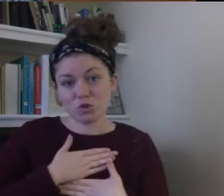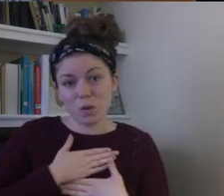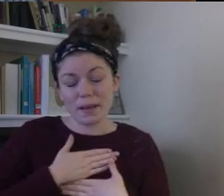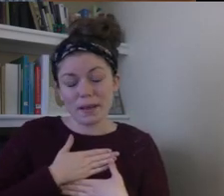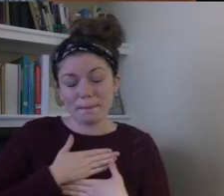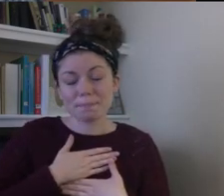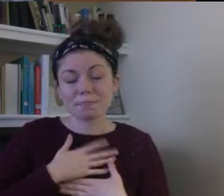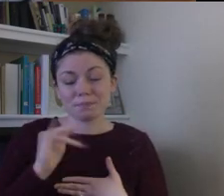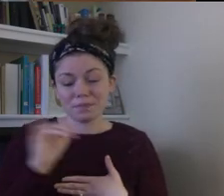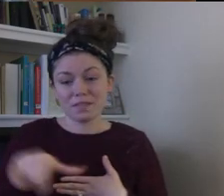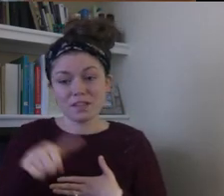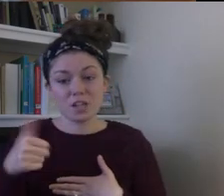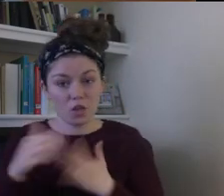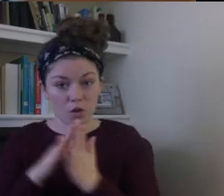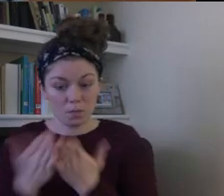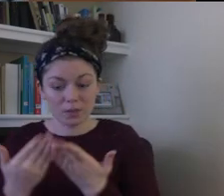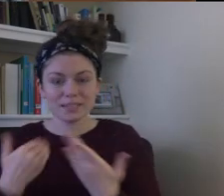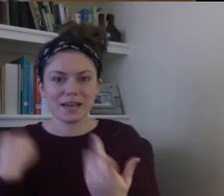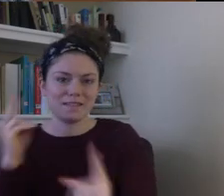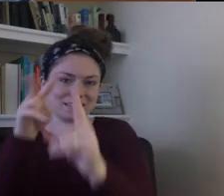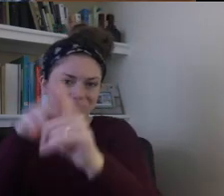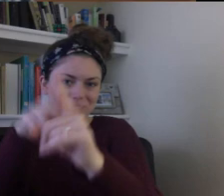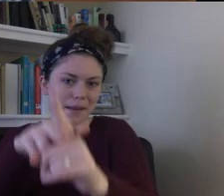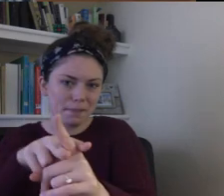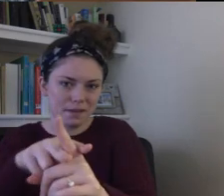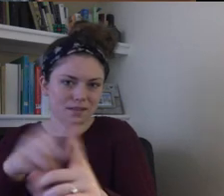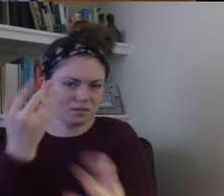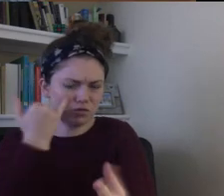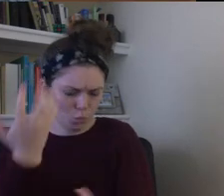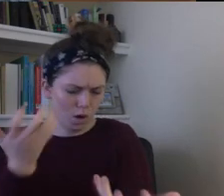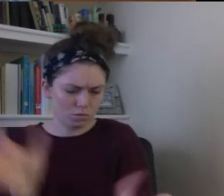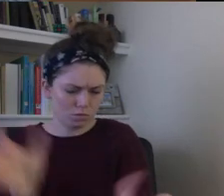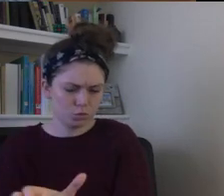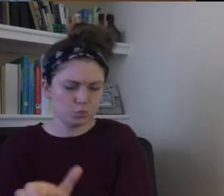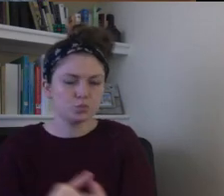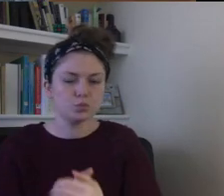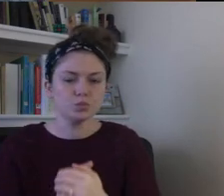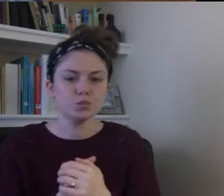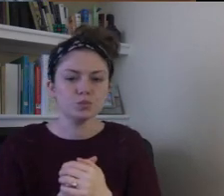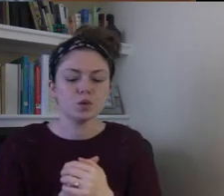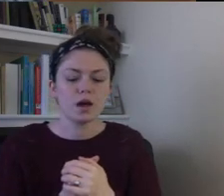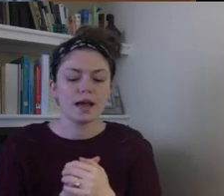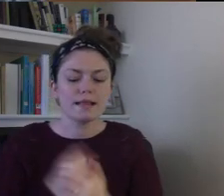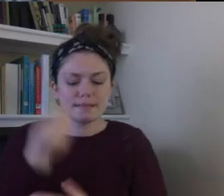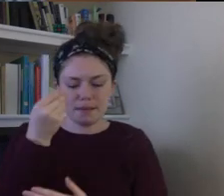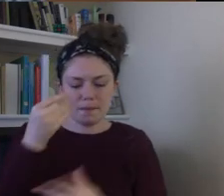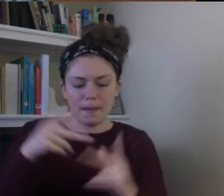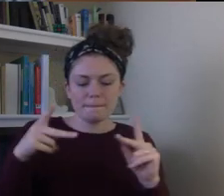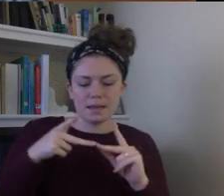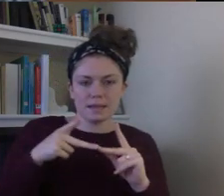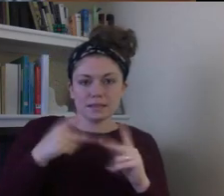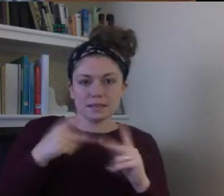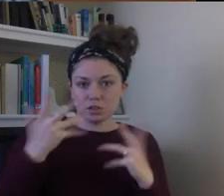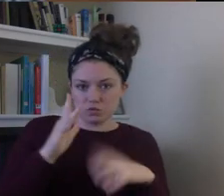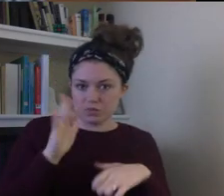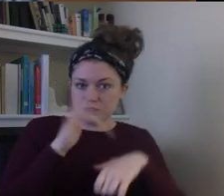As with my other stories, I have an assignment for you if you want to do it. Think about a place that you've been or a place you might